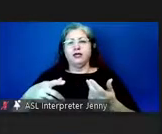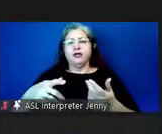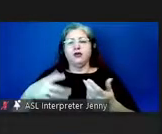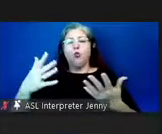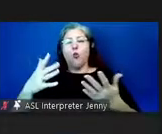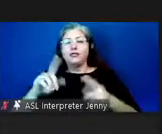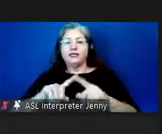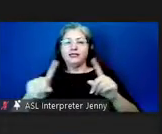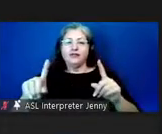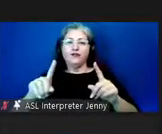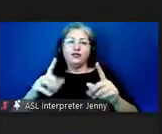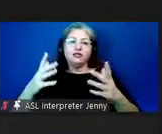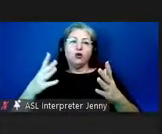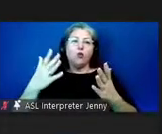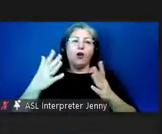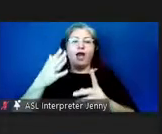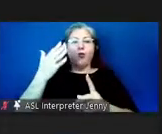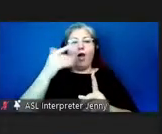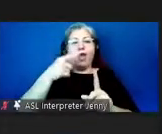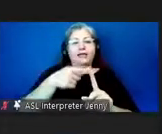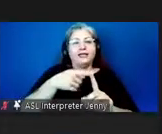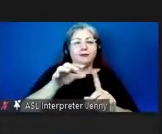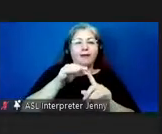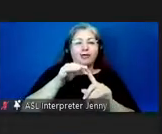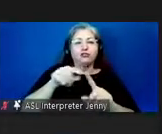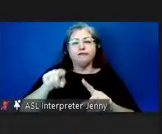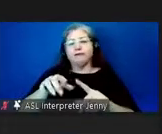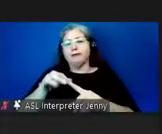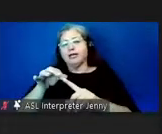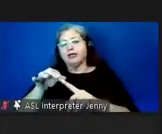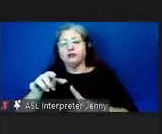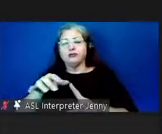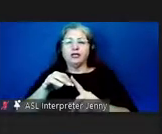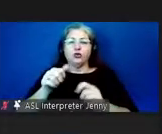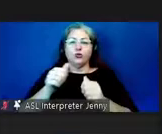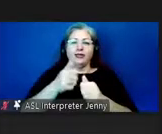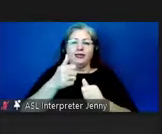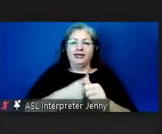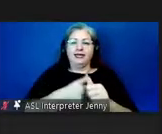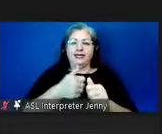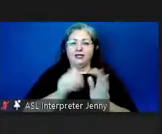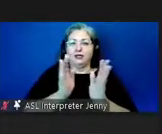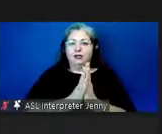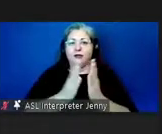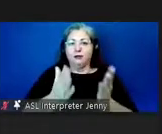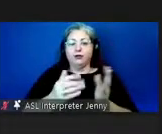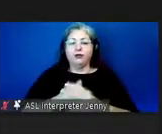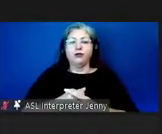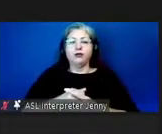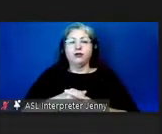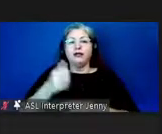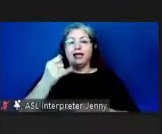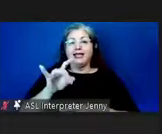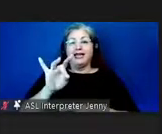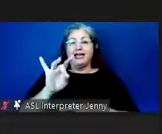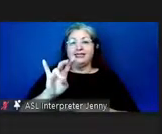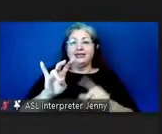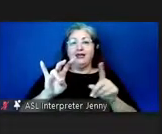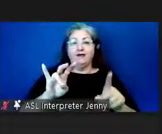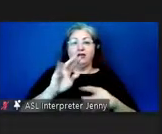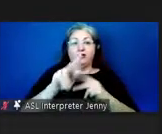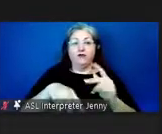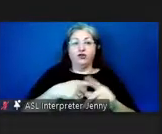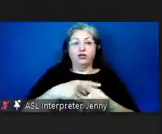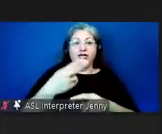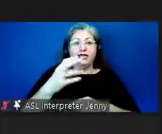differences and the kind of special things that are incorporated into each different dictionary um the 1887 dictionary of